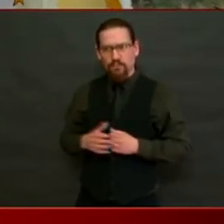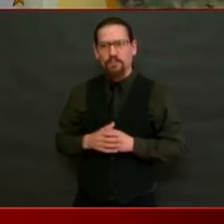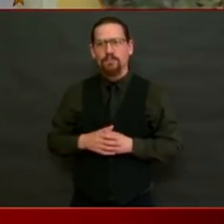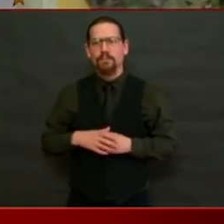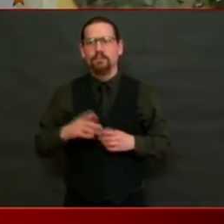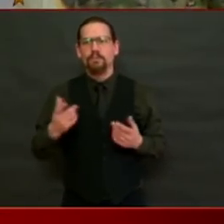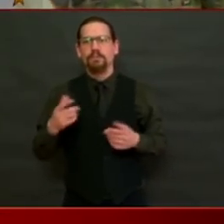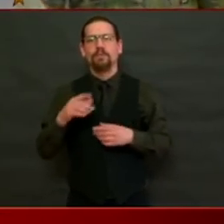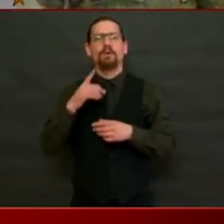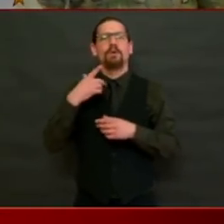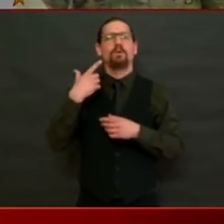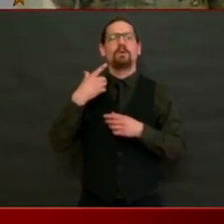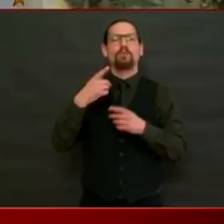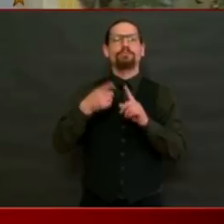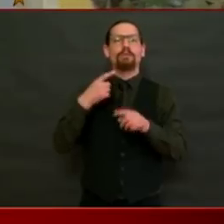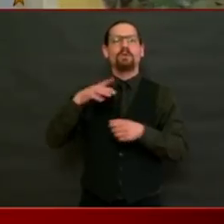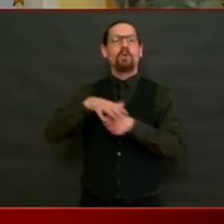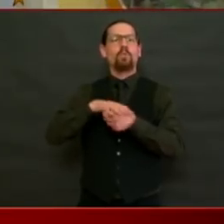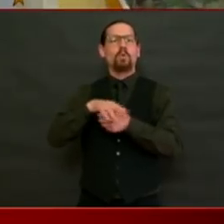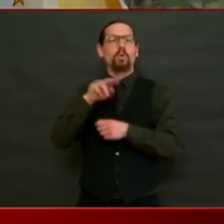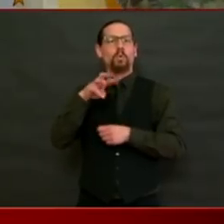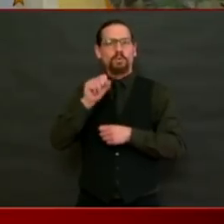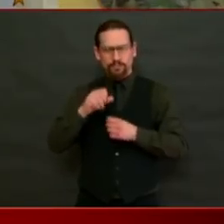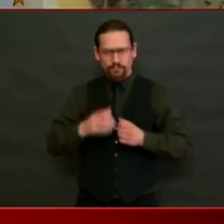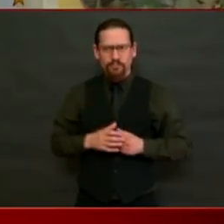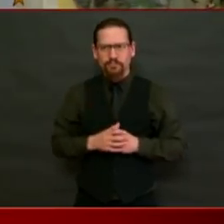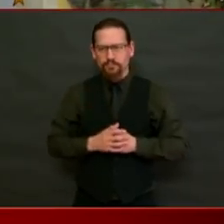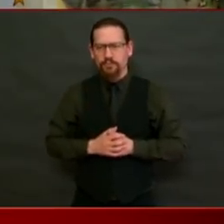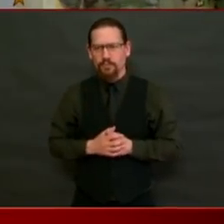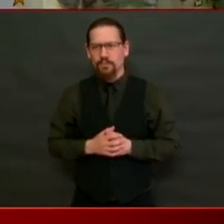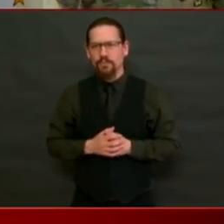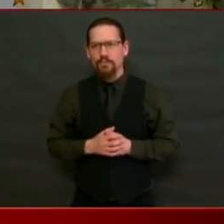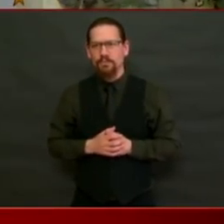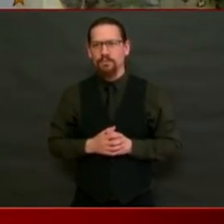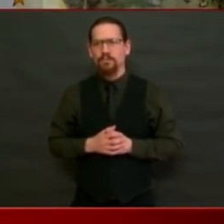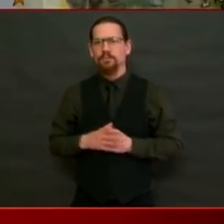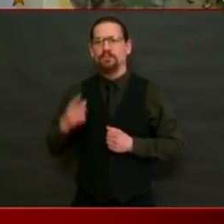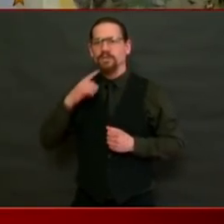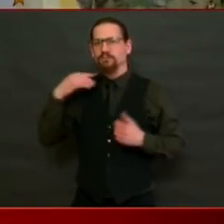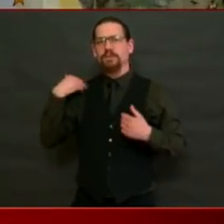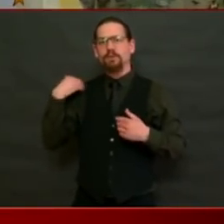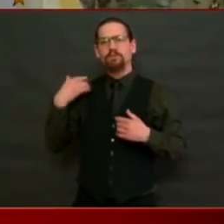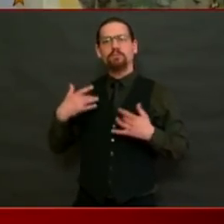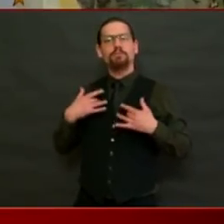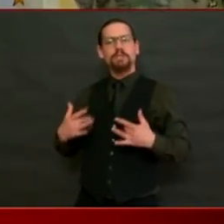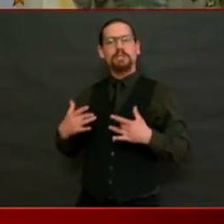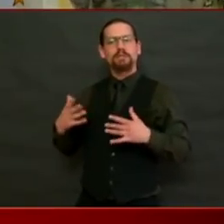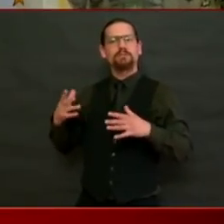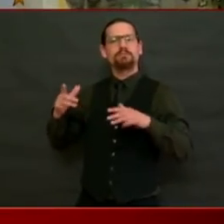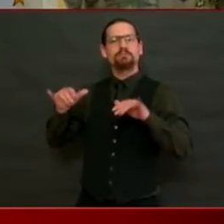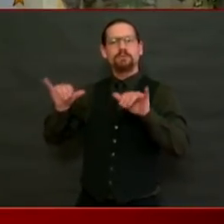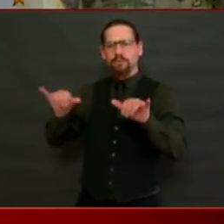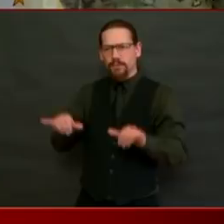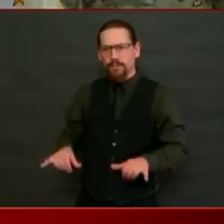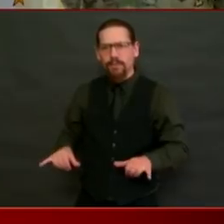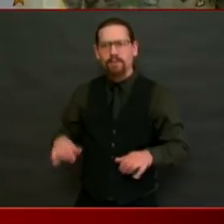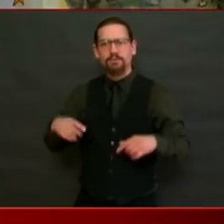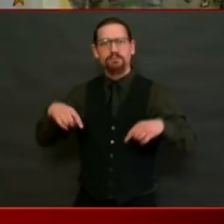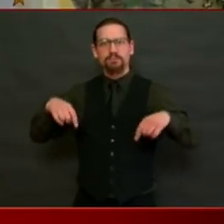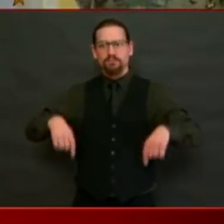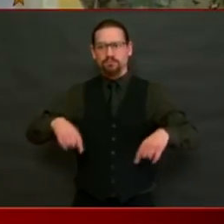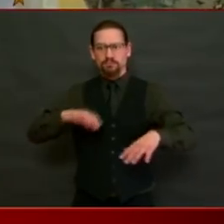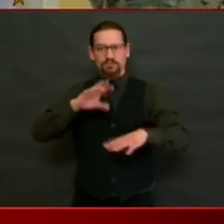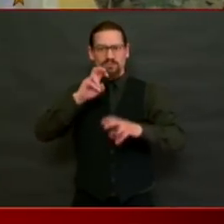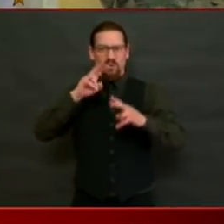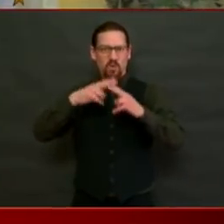How does that differ from the previous stay-at-home order? Is this a lockdown? Yes. I'm sorry for any confusion. I was referring to